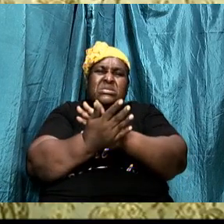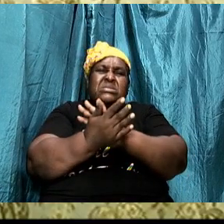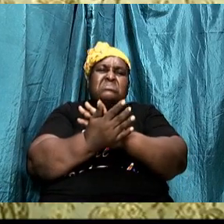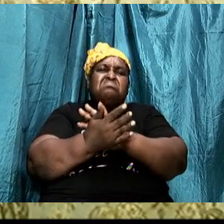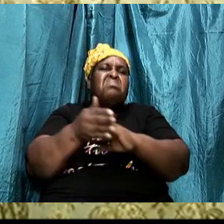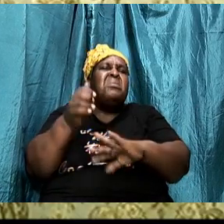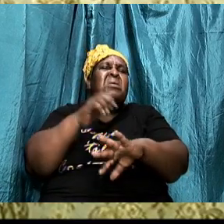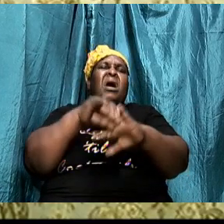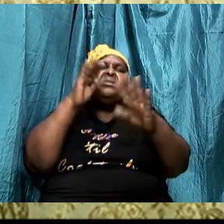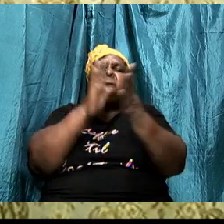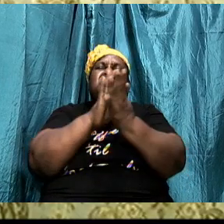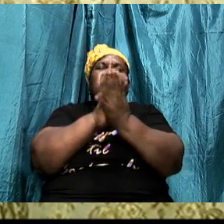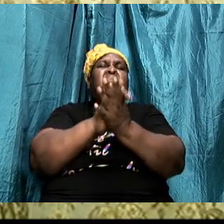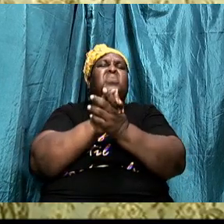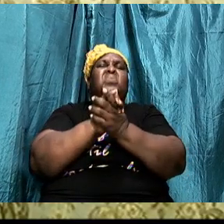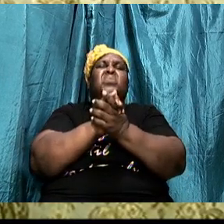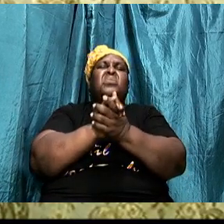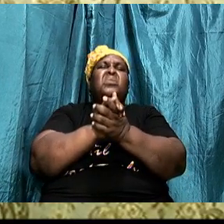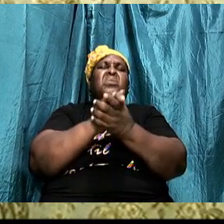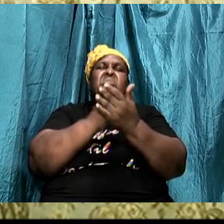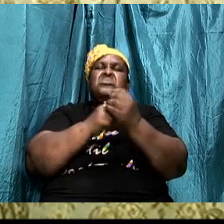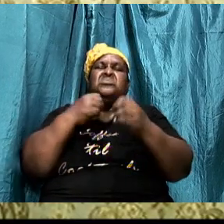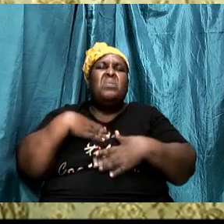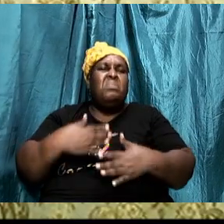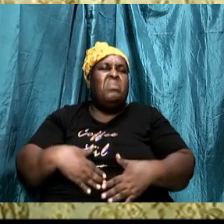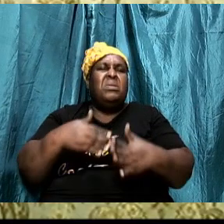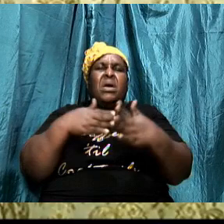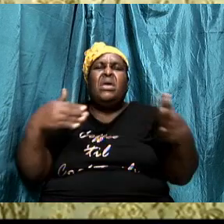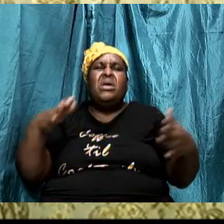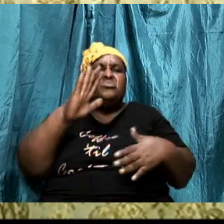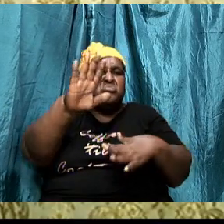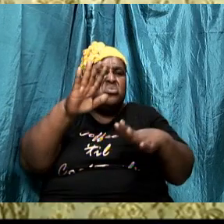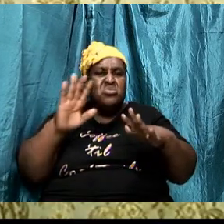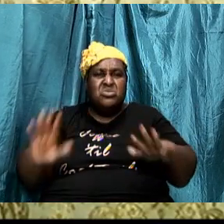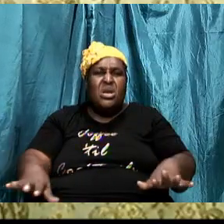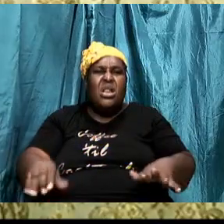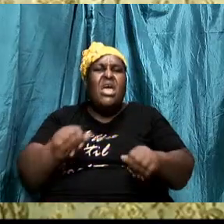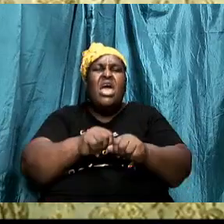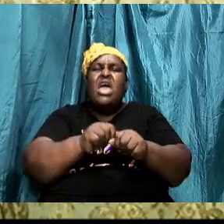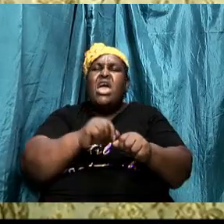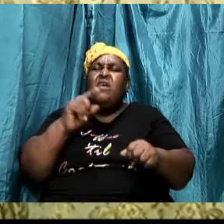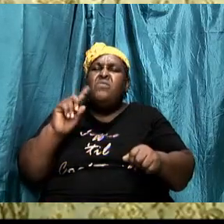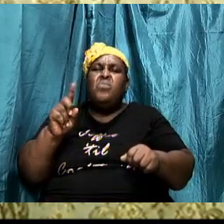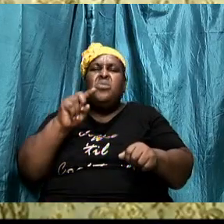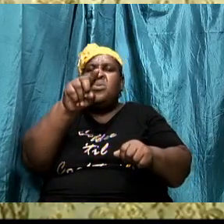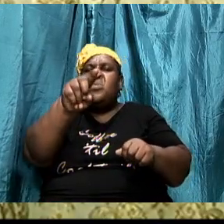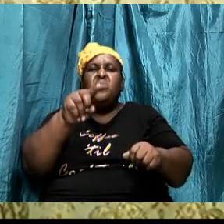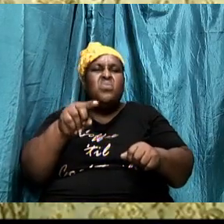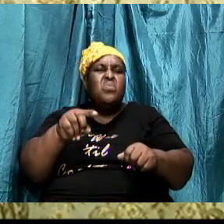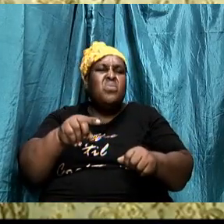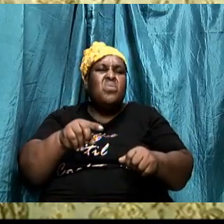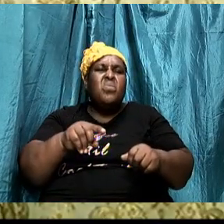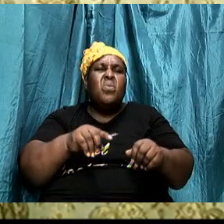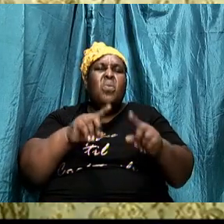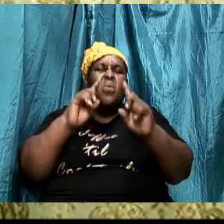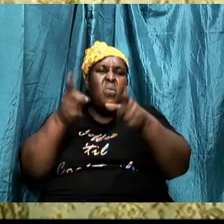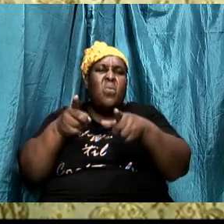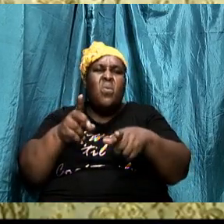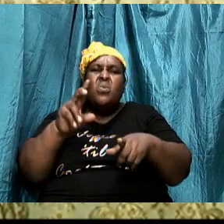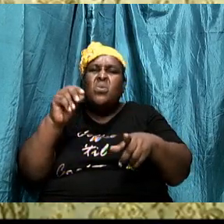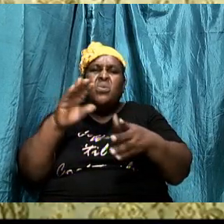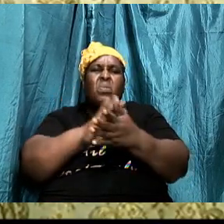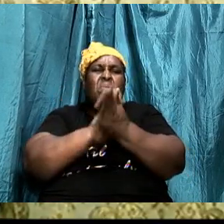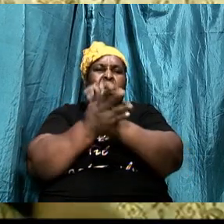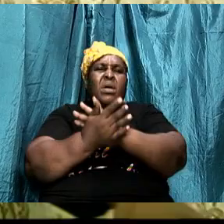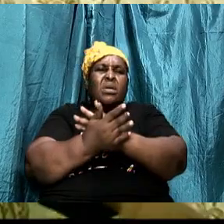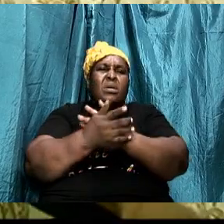somebody is against your child and you are saying that everywhere you turn there is no peace watch yourself and be able to